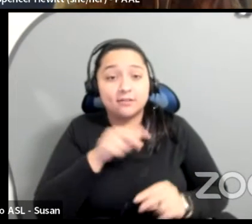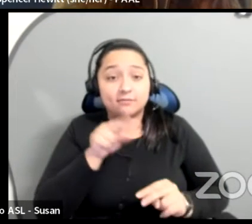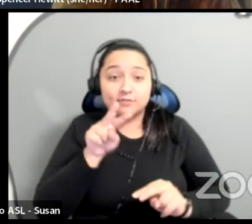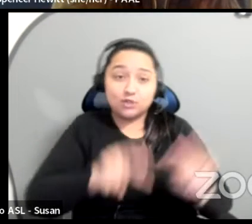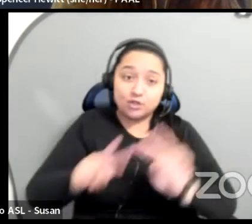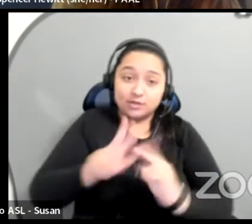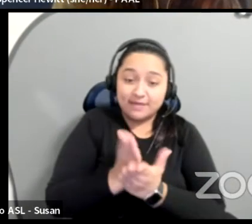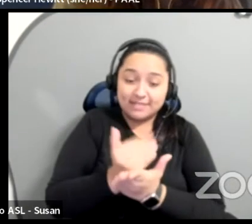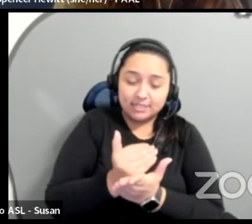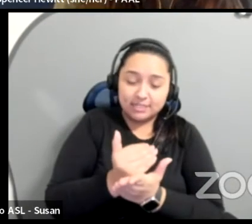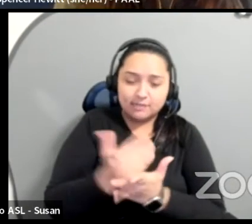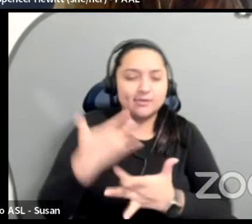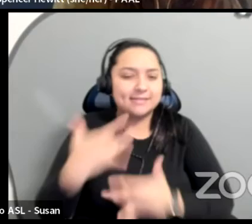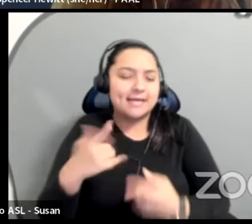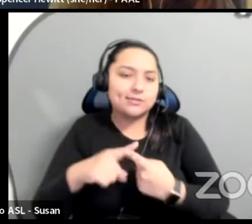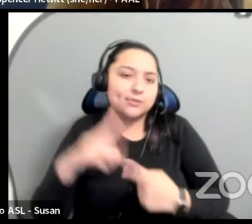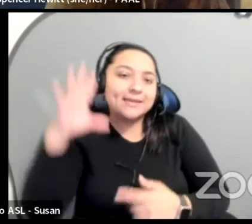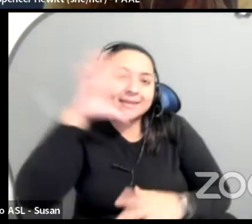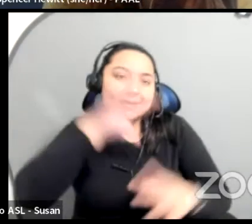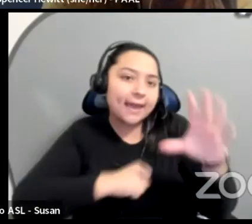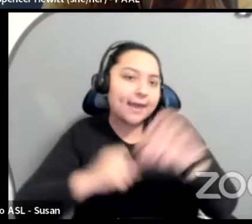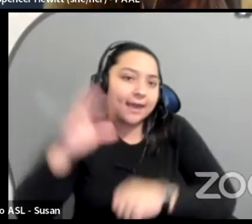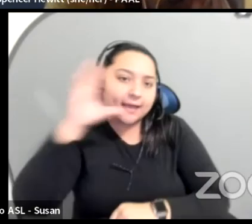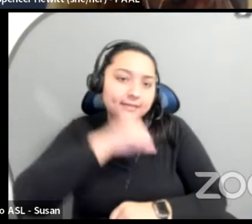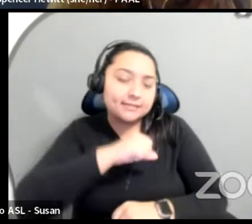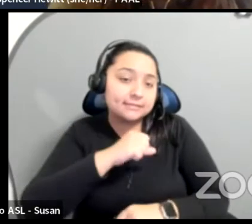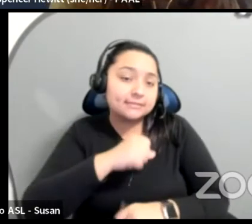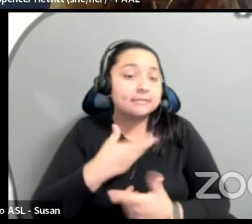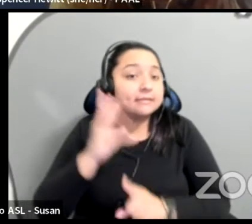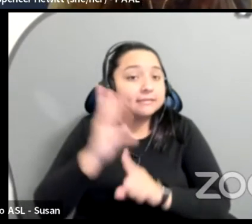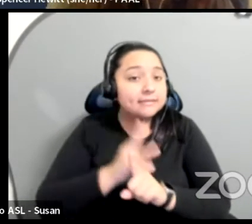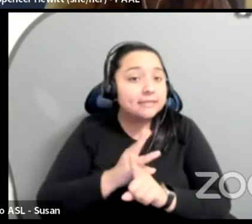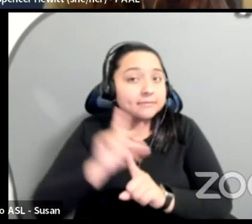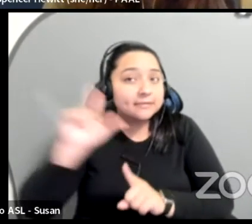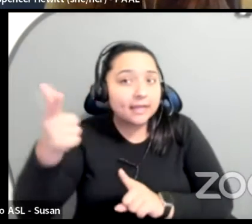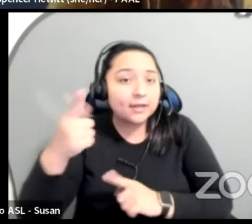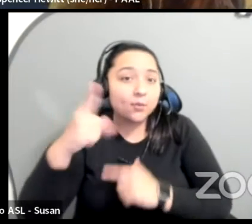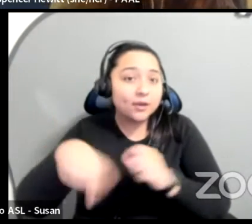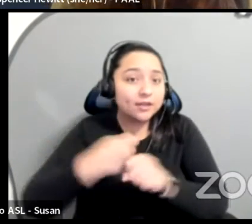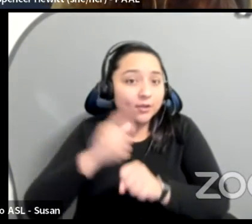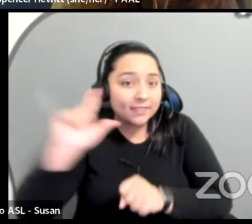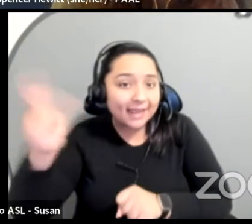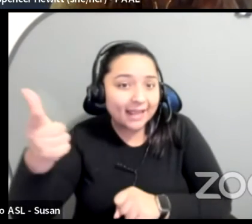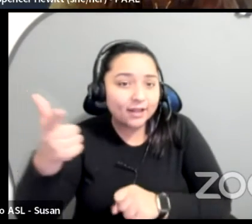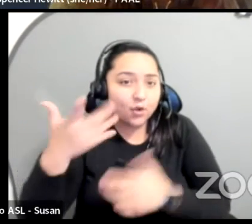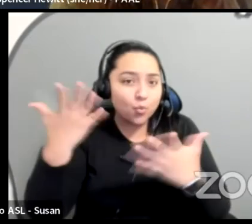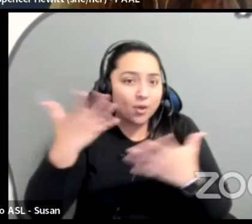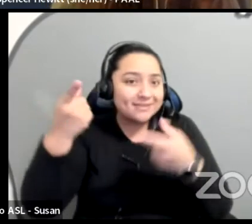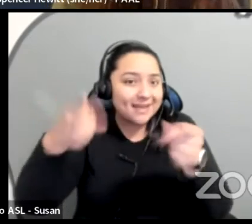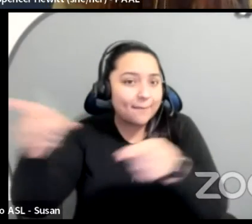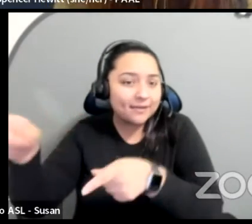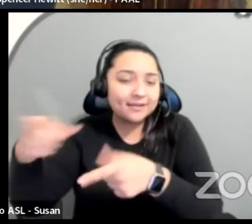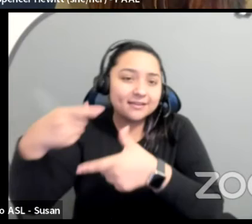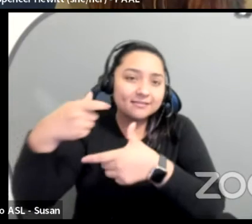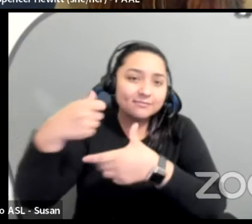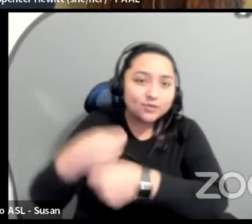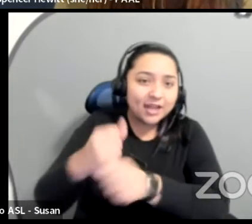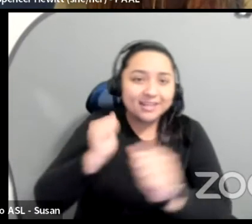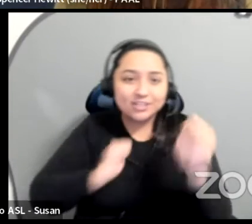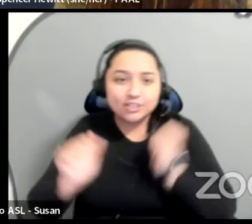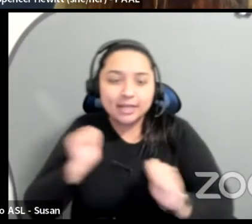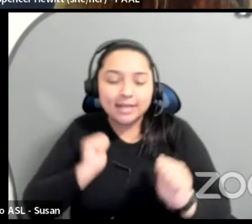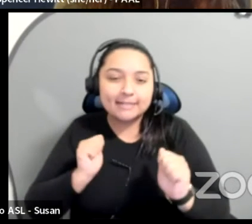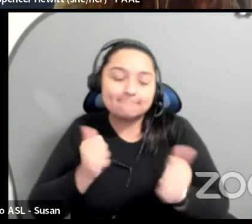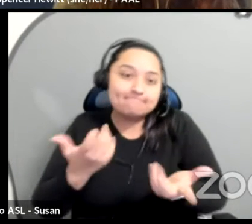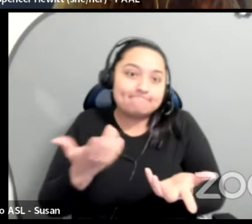mean, you know, six months to one year, you don't know a lot about your production. Right. So you might have some ideas. So first of all, I